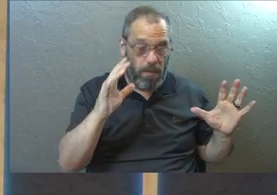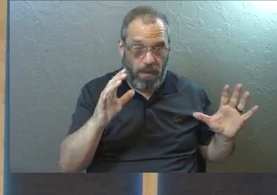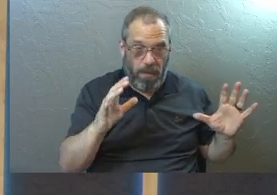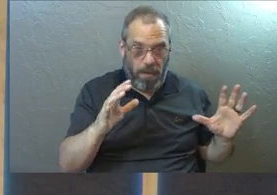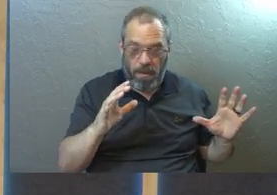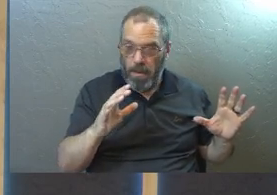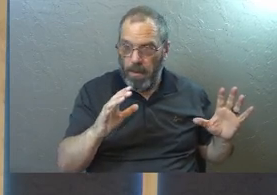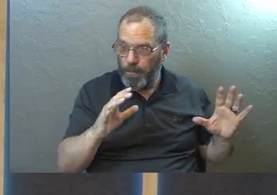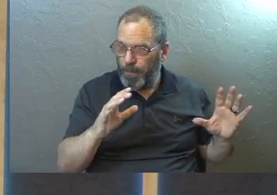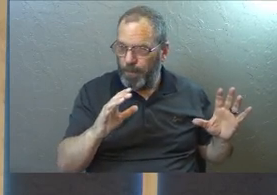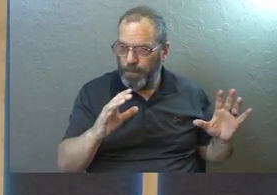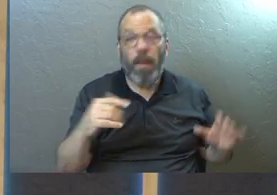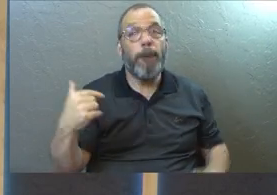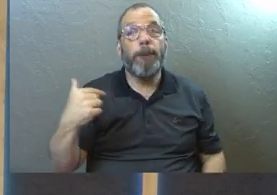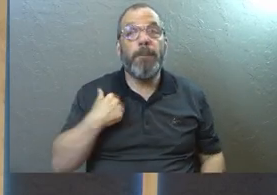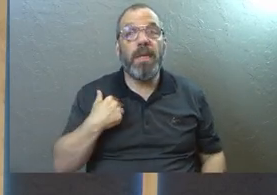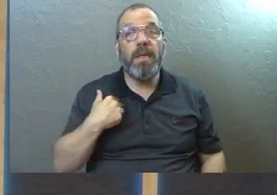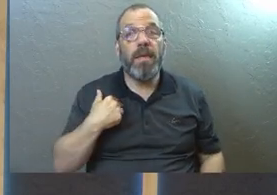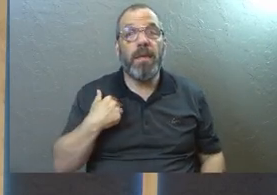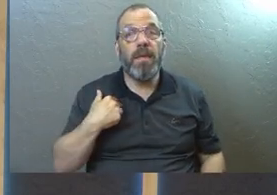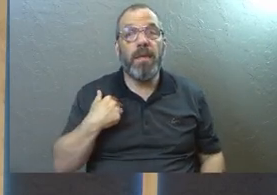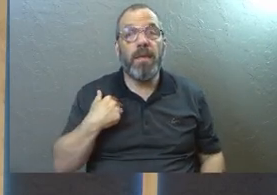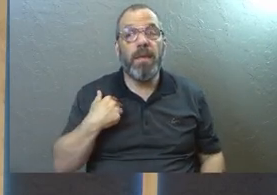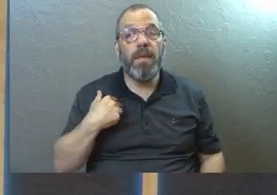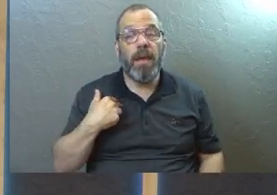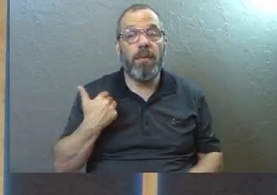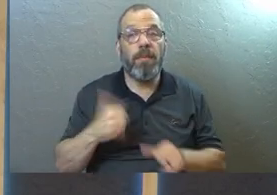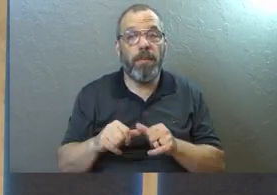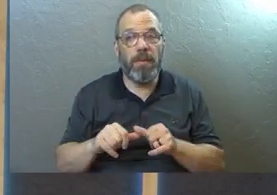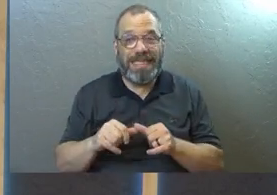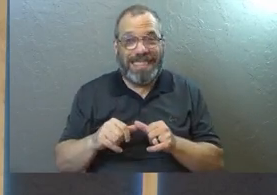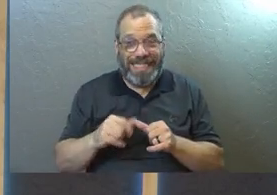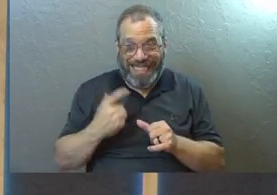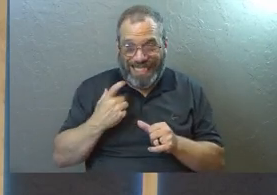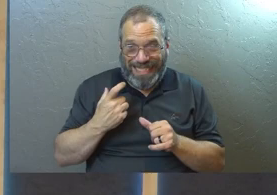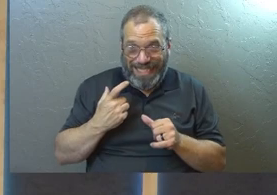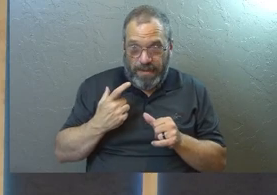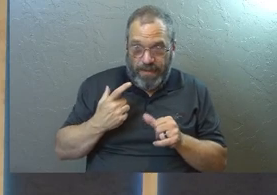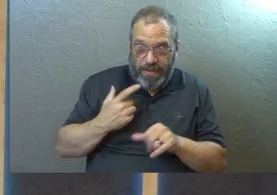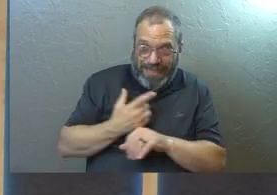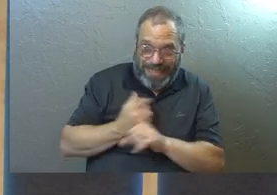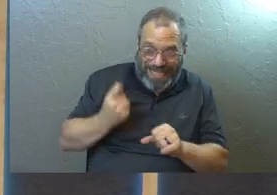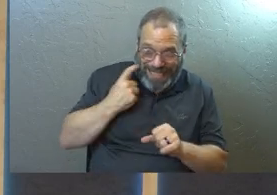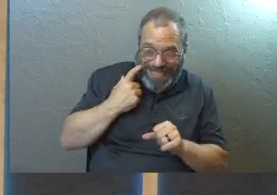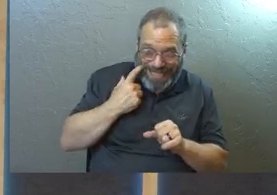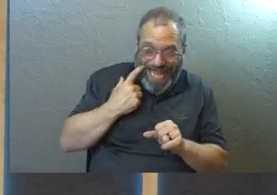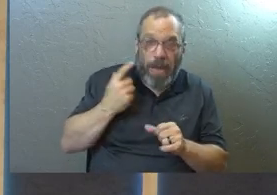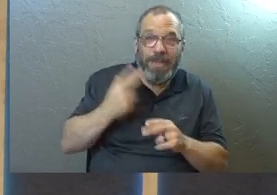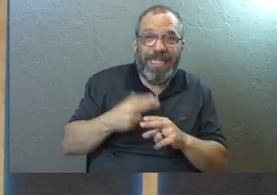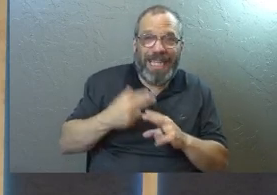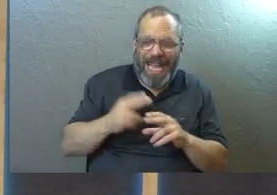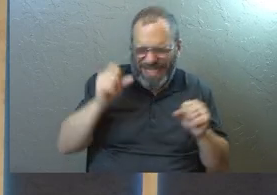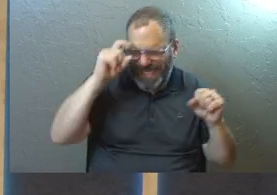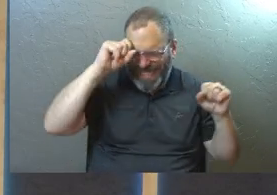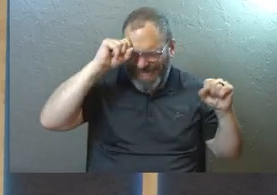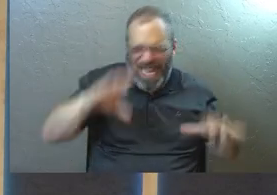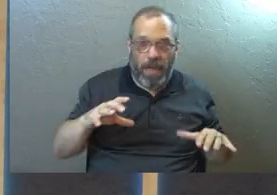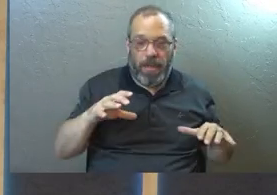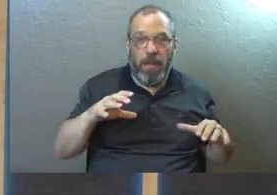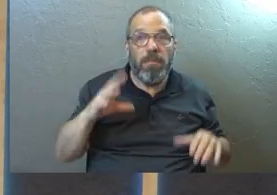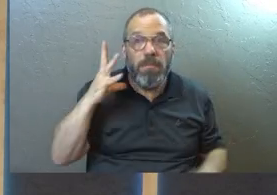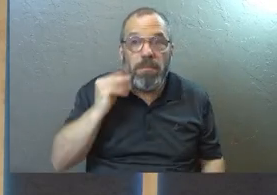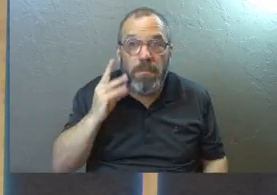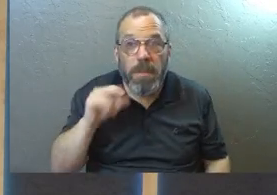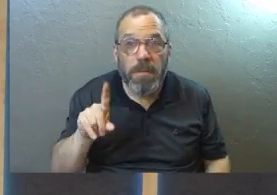Remember, when I first got saved, I was at a shocking place. Have you ever been there?